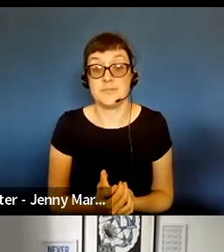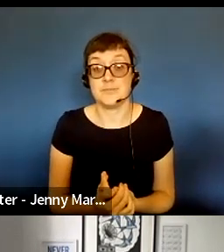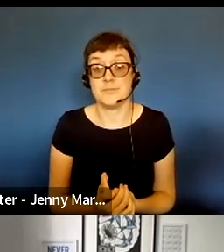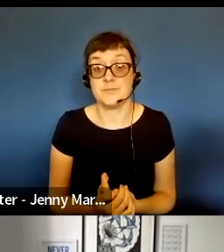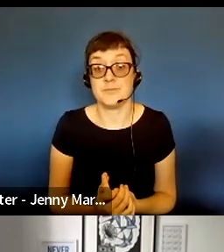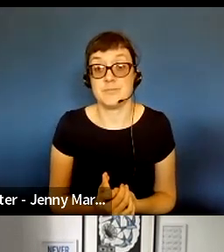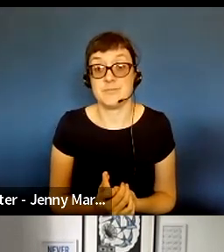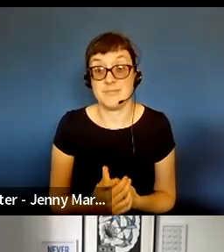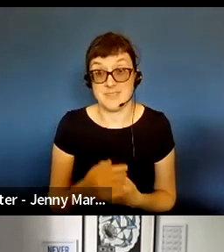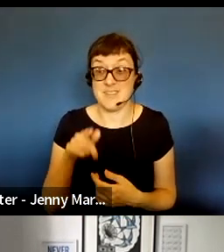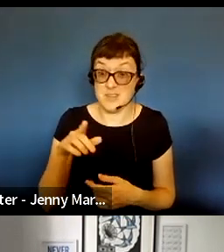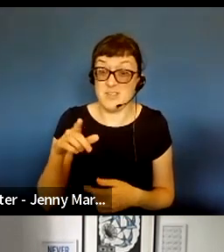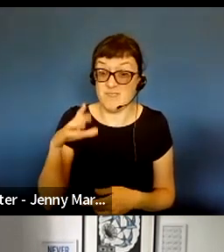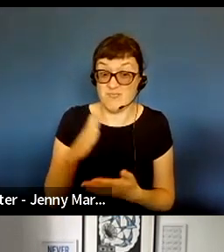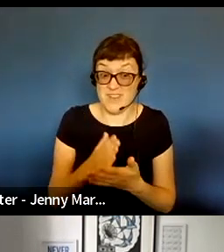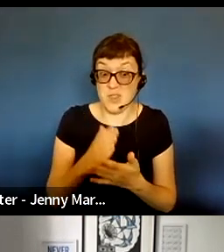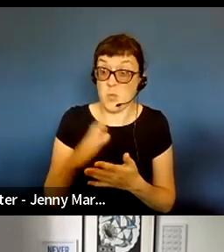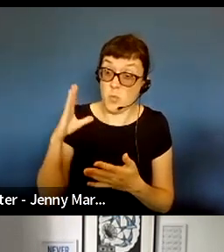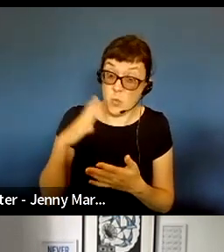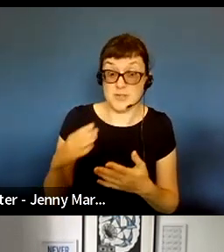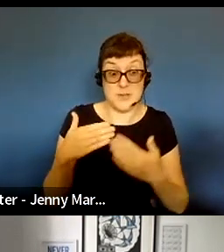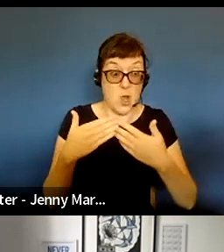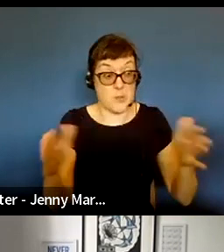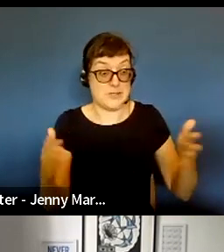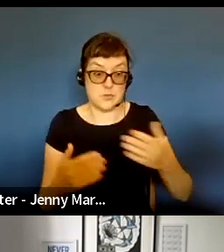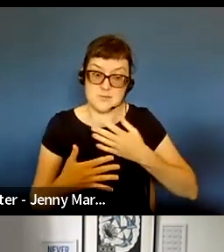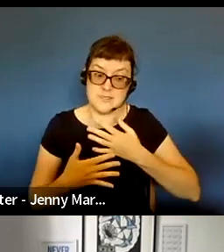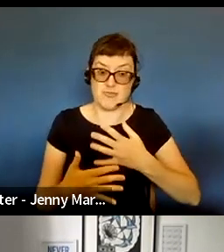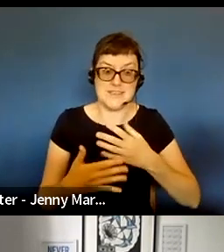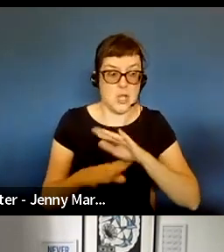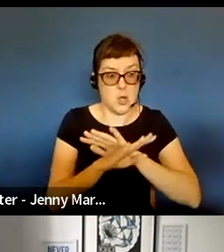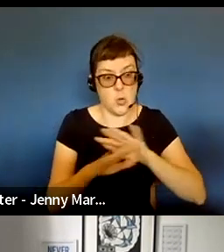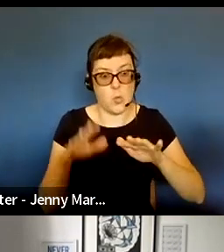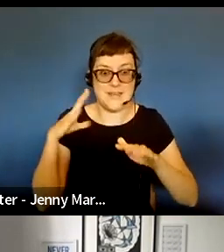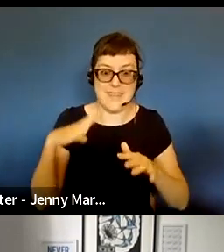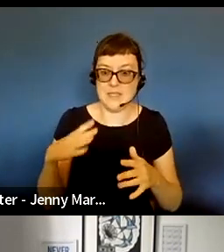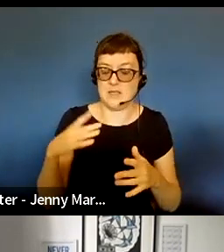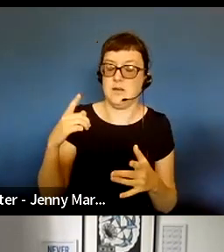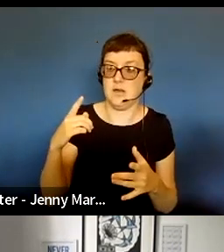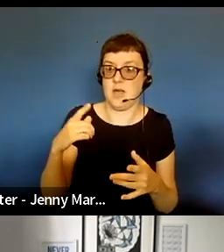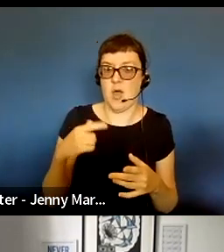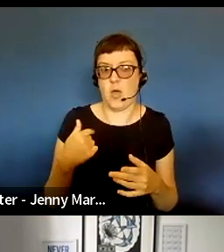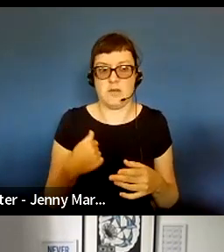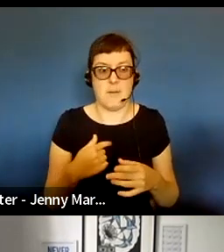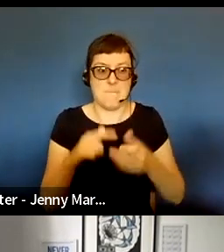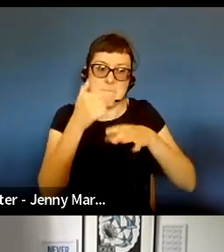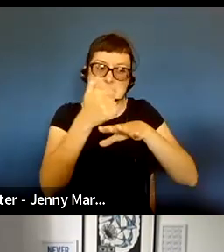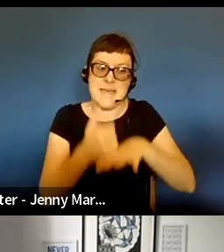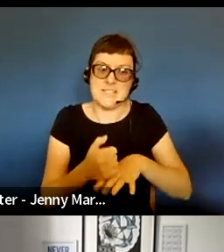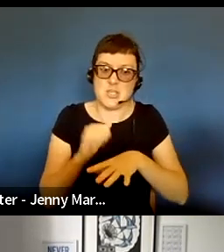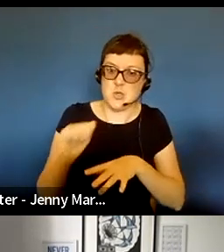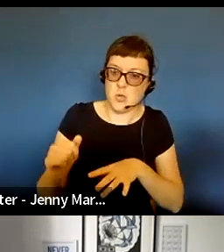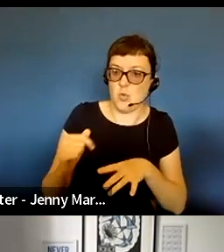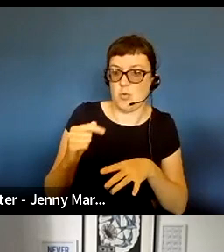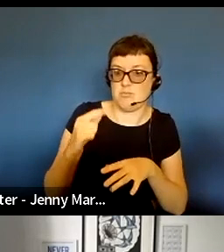In fact, you want to be open to those outcomes, you don't want to predetermine based on your, your taste or someone else's taste,